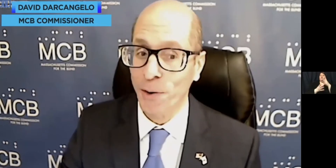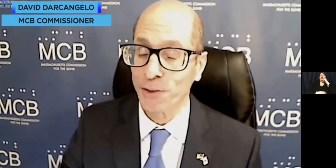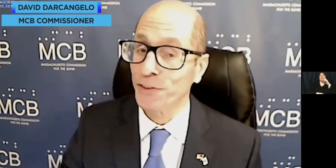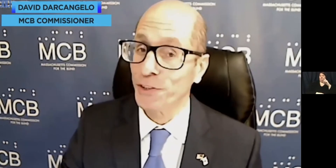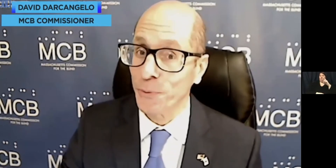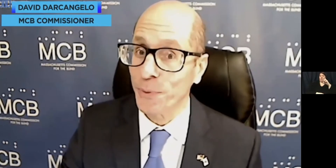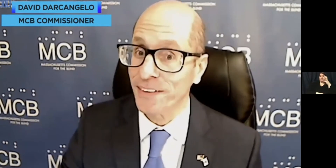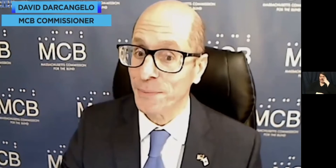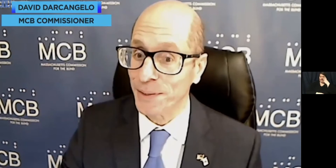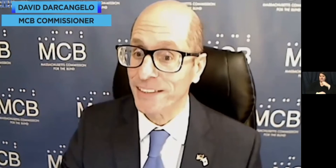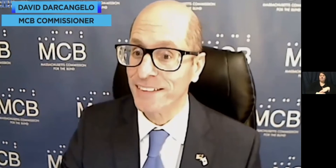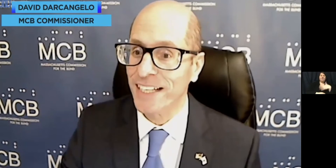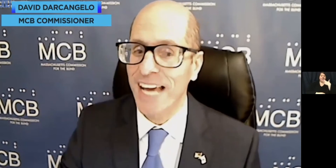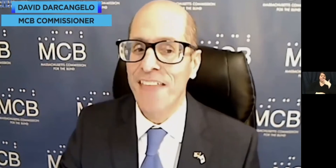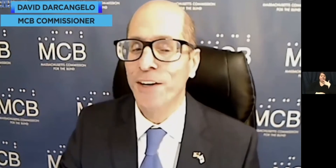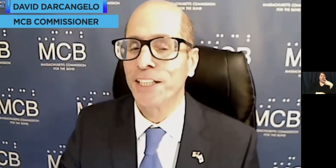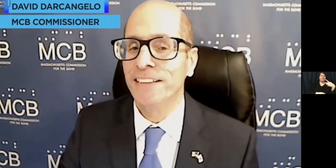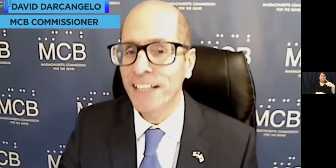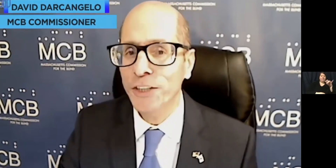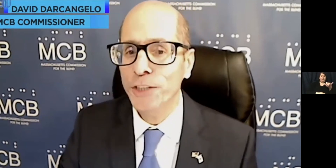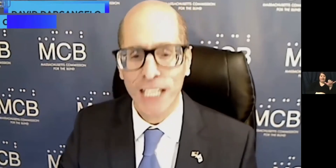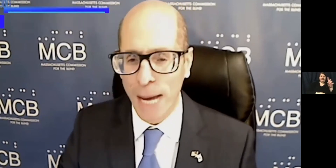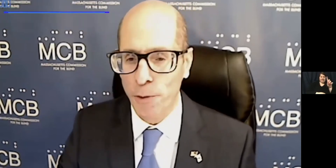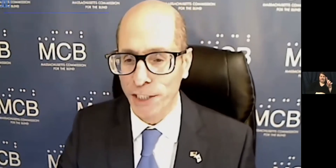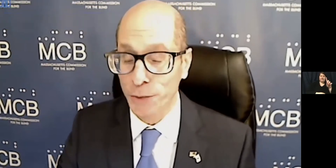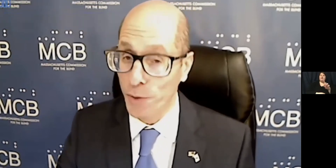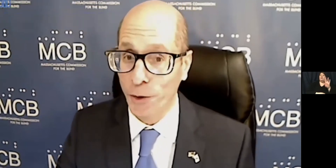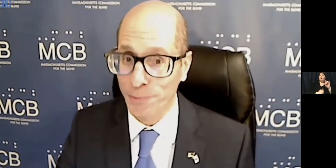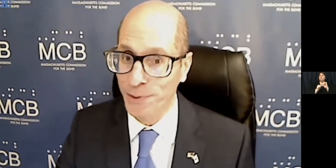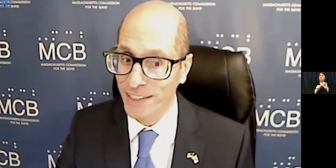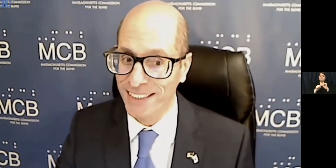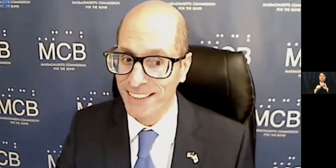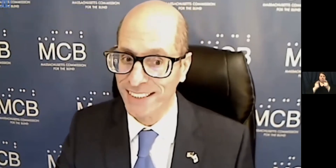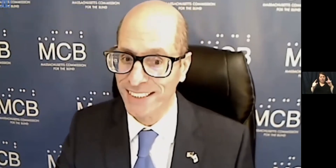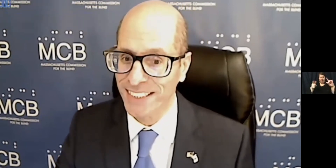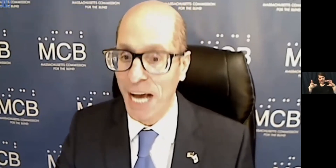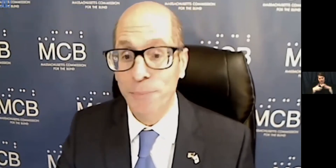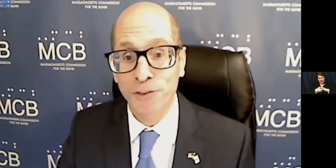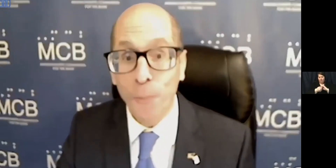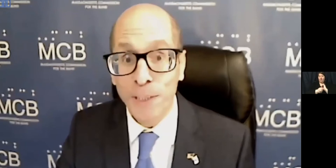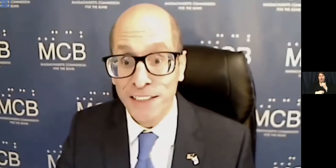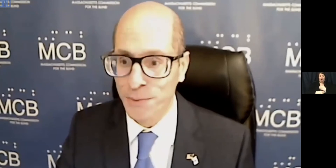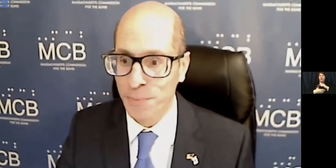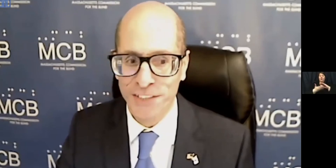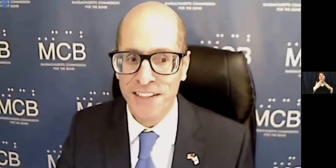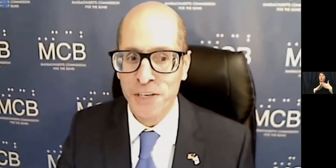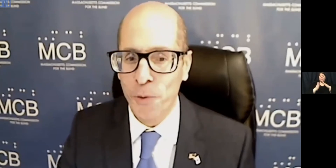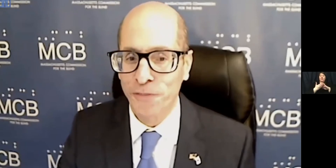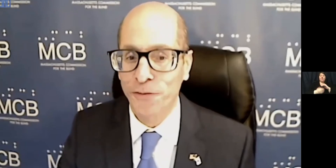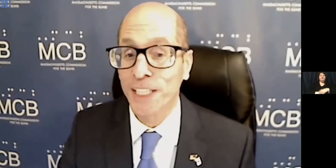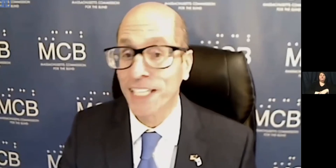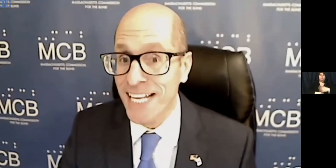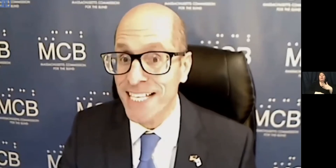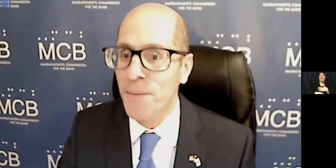to Partners for Youth with Disabilities and their continued collaboration with our community. I'm so pleased to